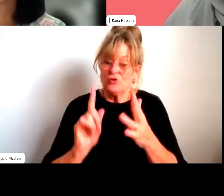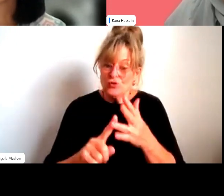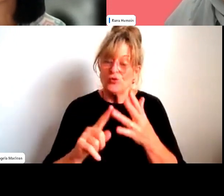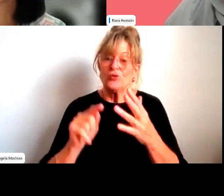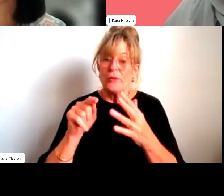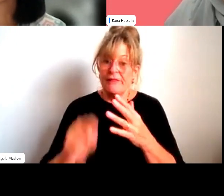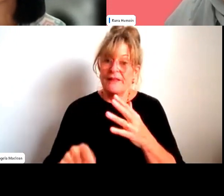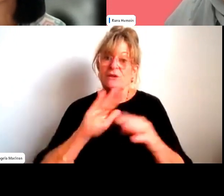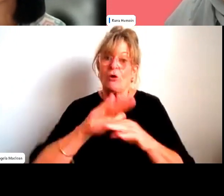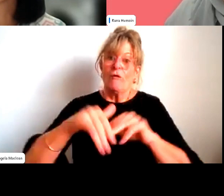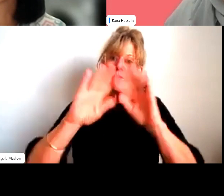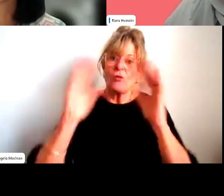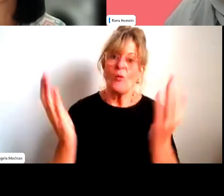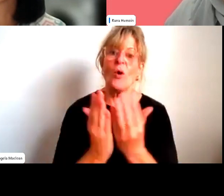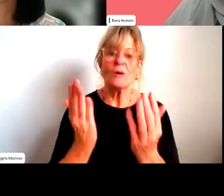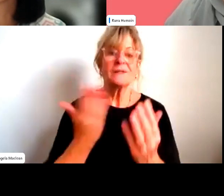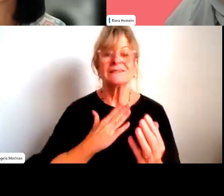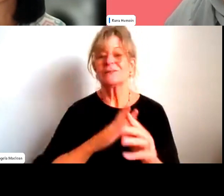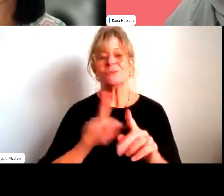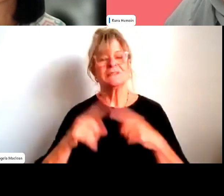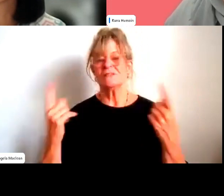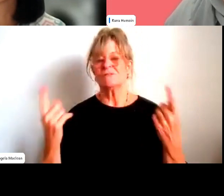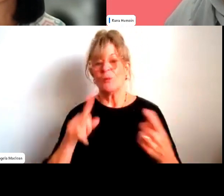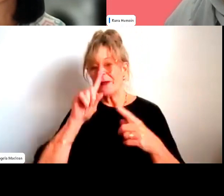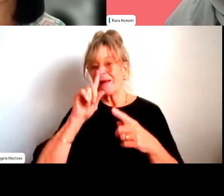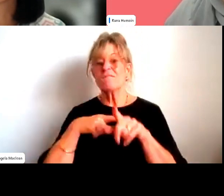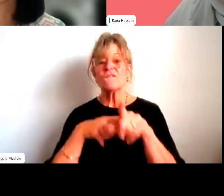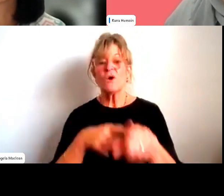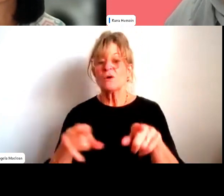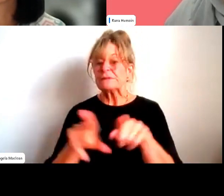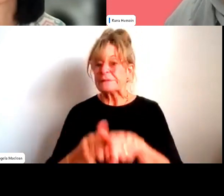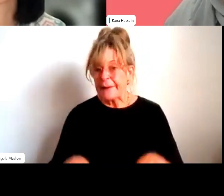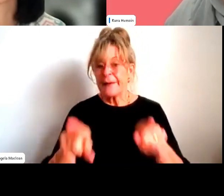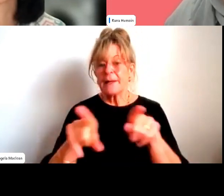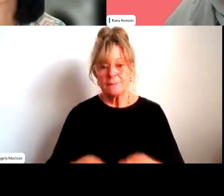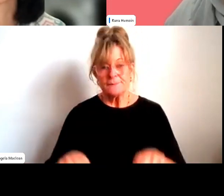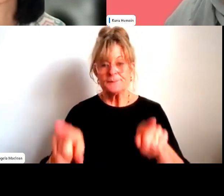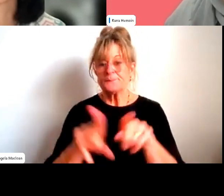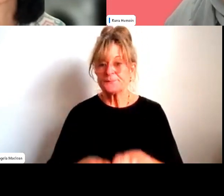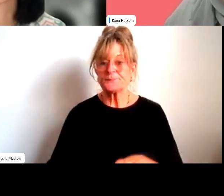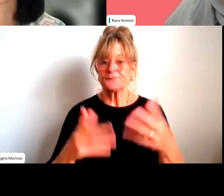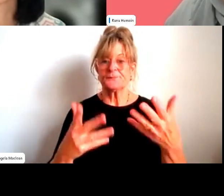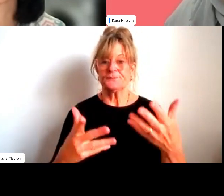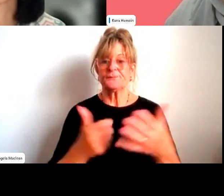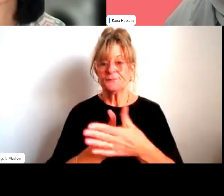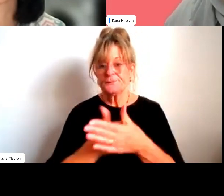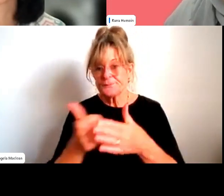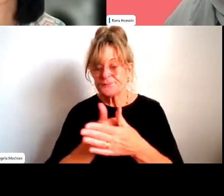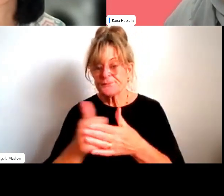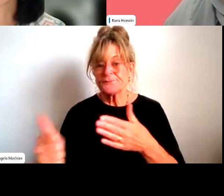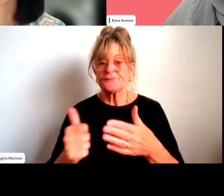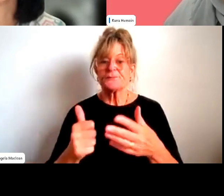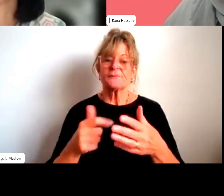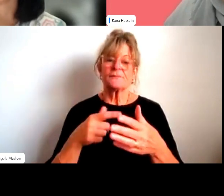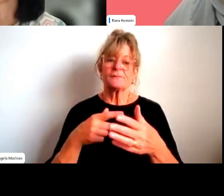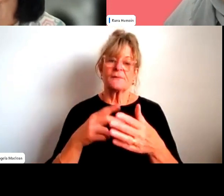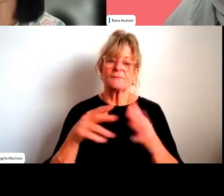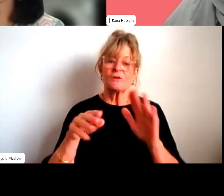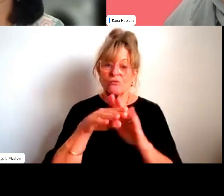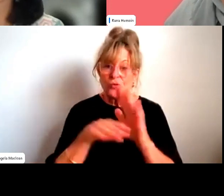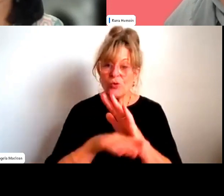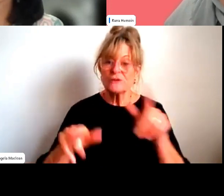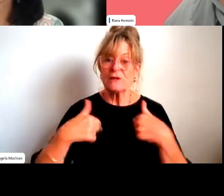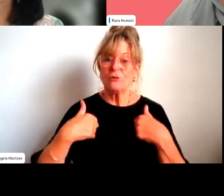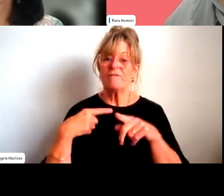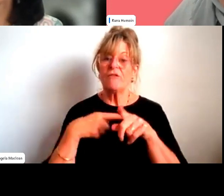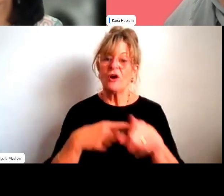stick to traditional sporting norms that we know from community to elite level. And that goes from how do we get young